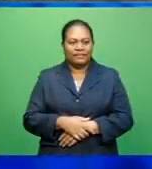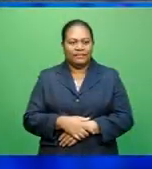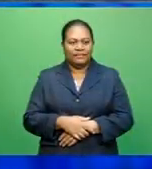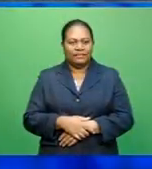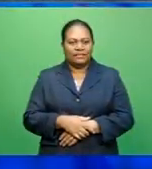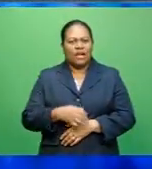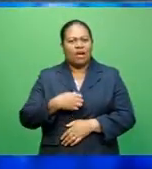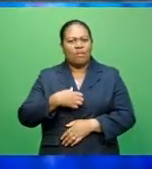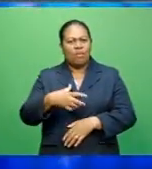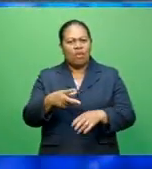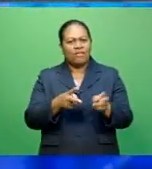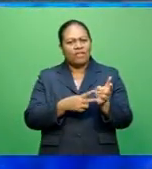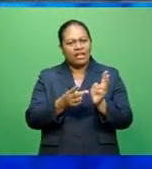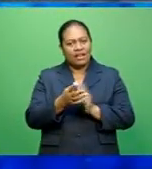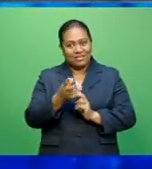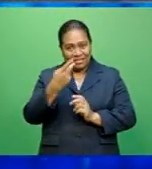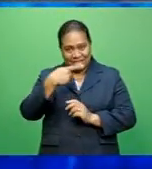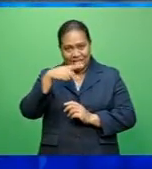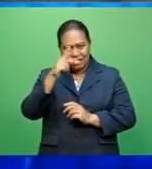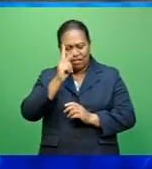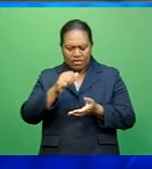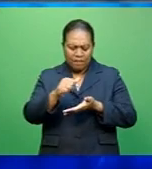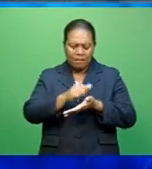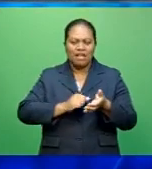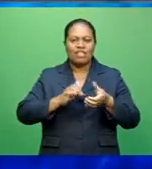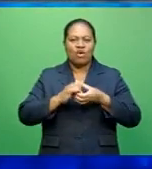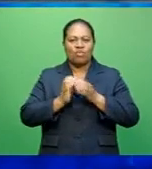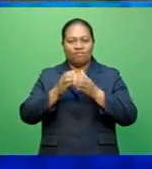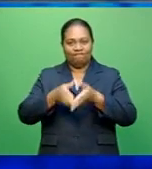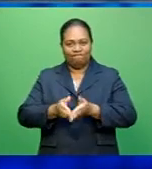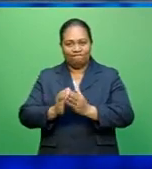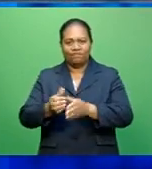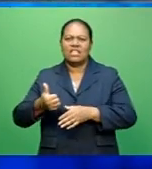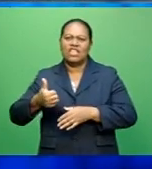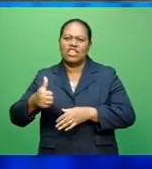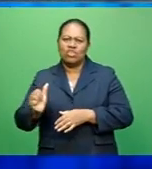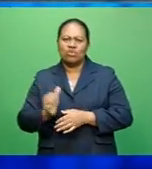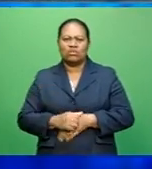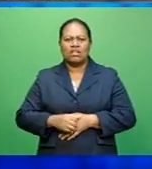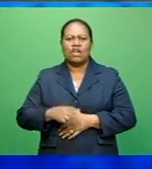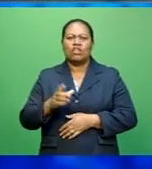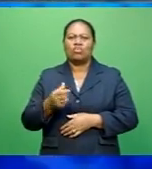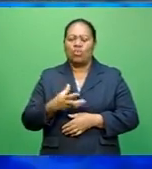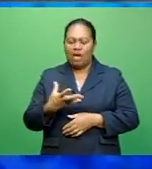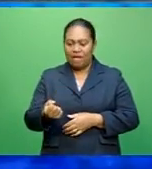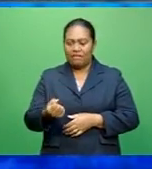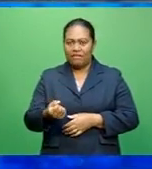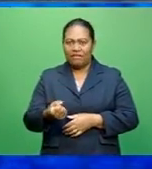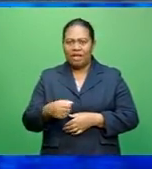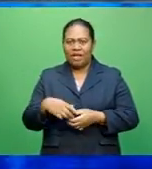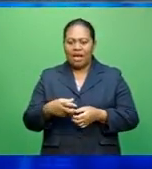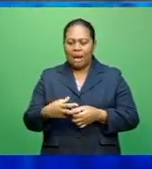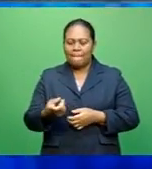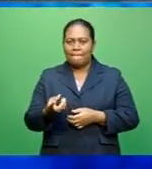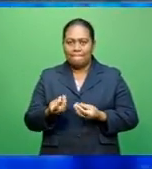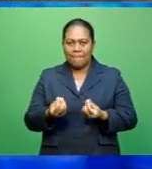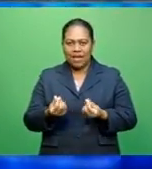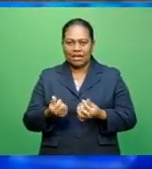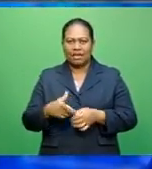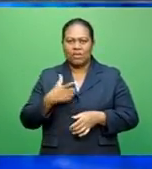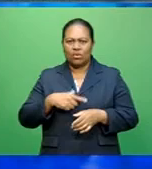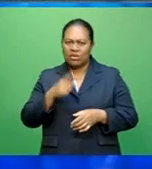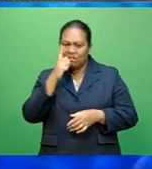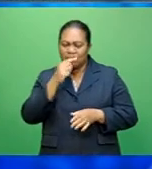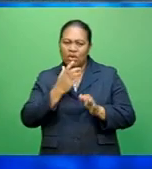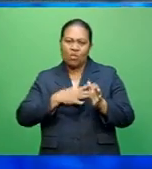More villages in Kandavo are purchasing their own fiberglass boats and using them as a means to earn an income by transporting people wanting to